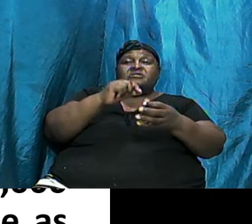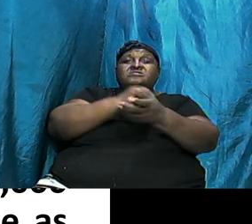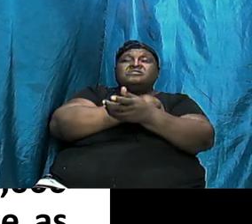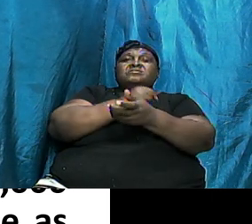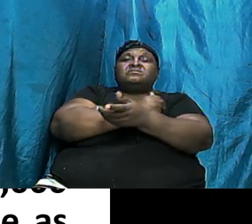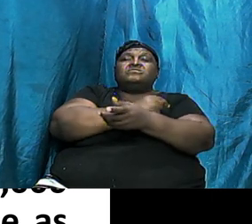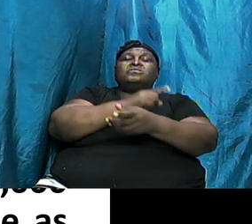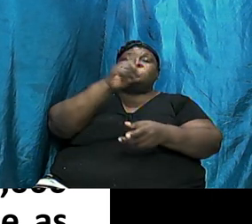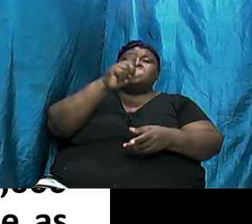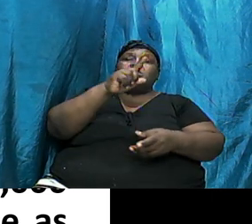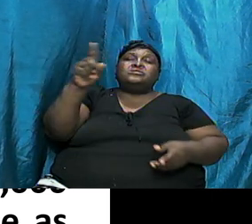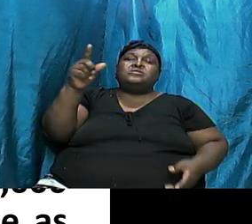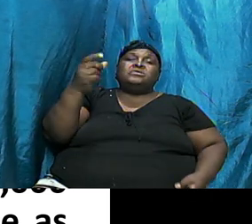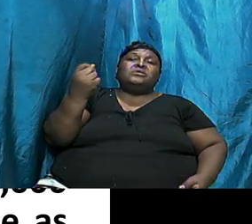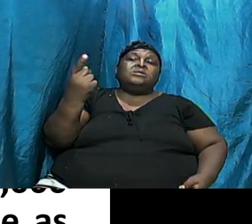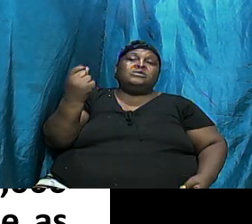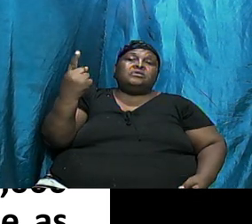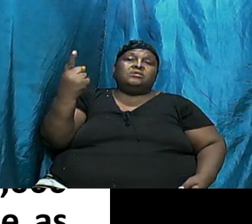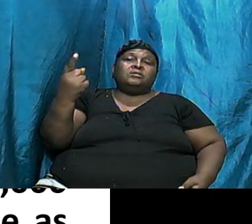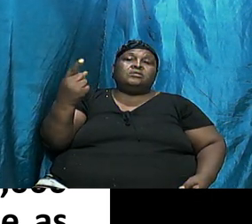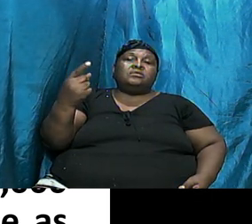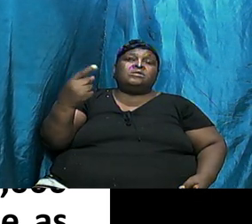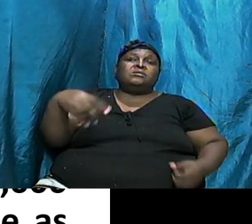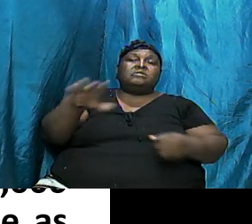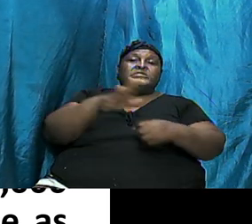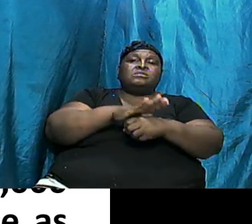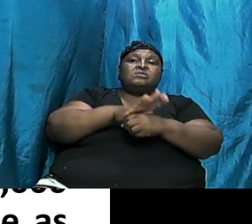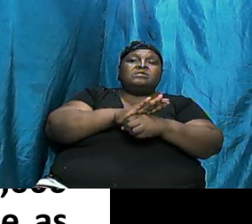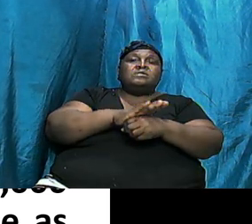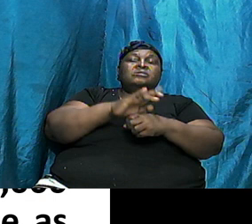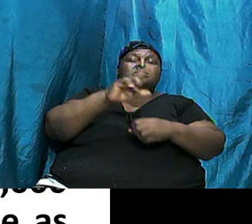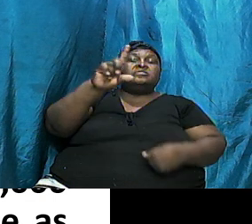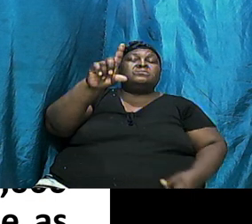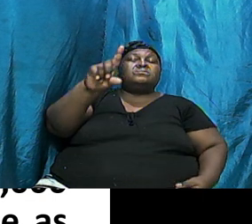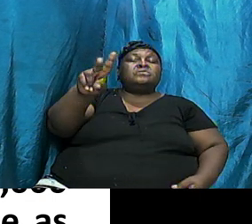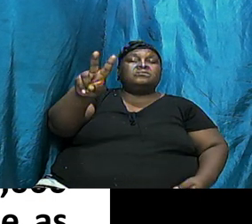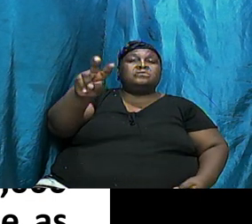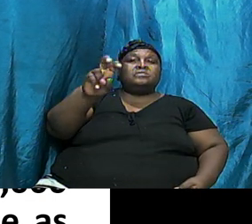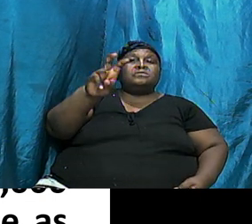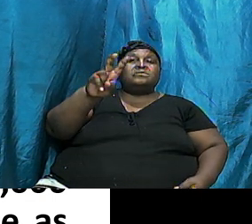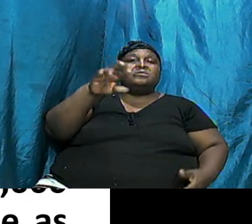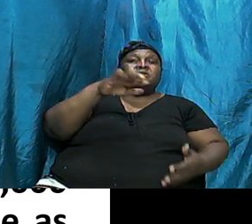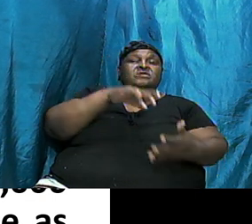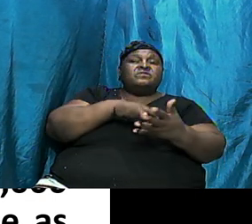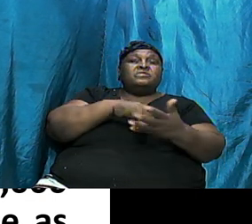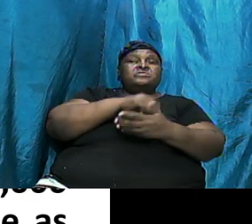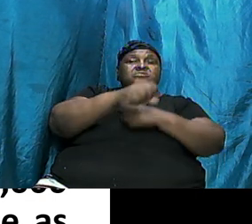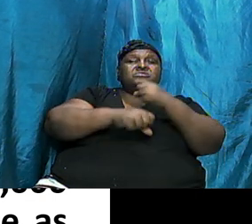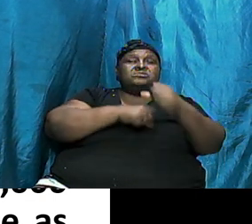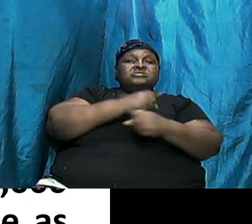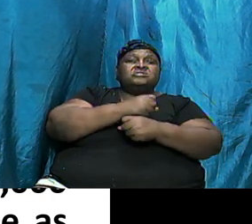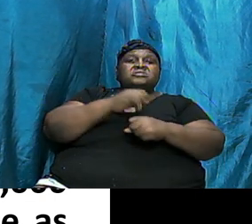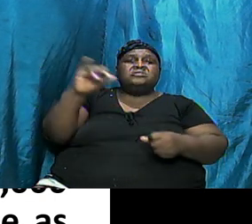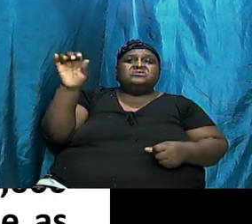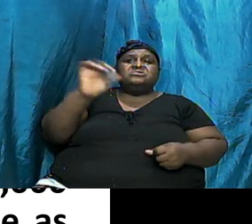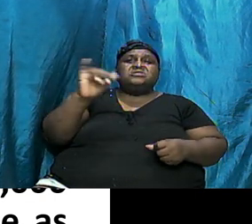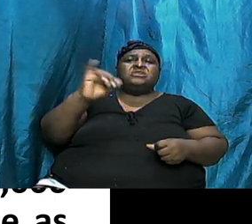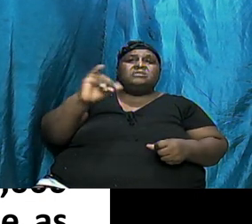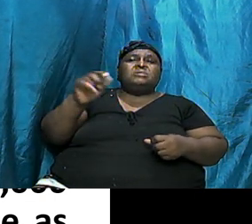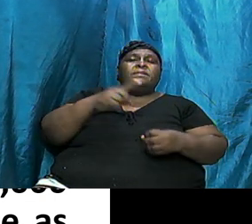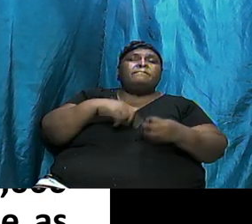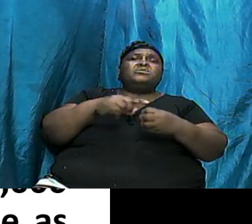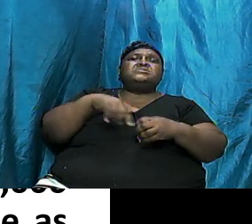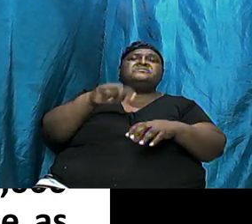One To Eleven Covers Approximately Two Thousand Years Or About The Same Amount Of Time As Was